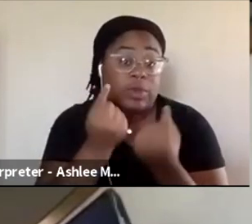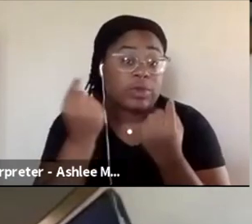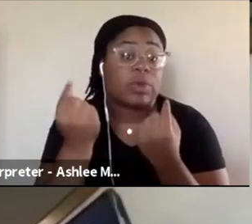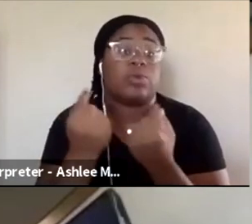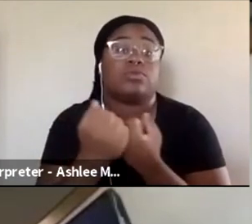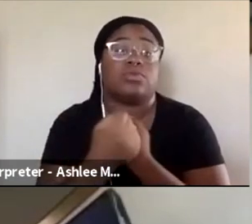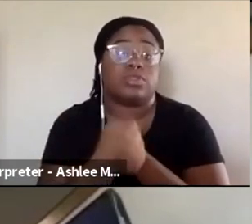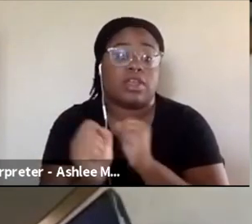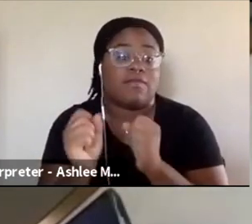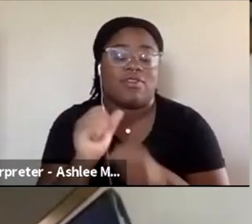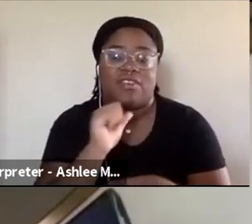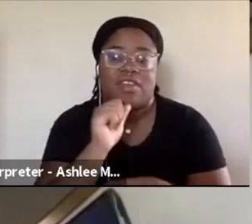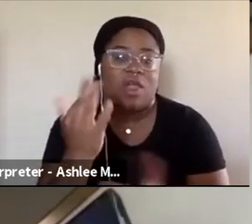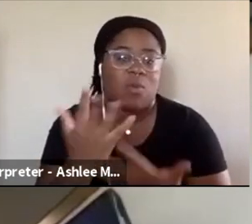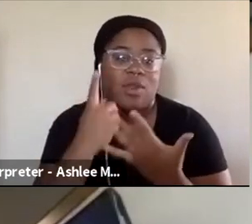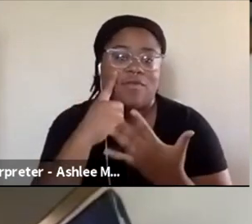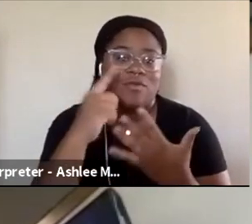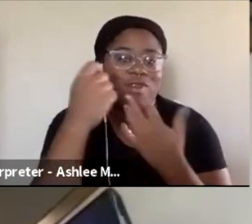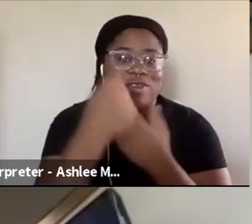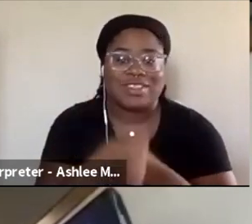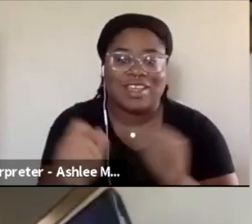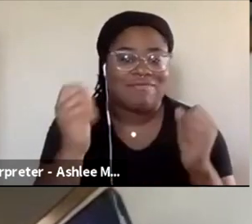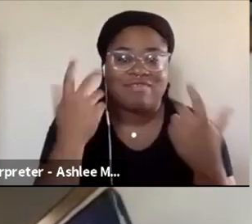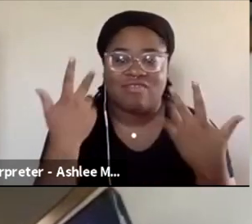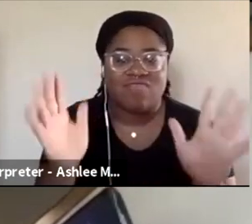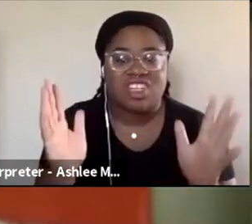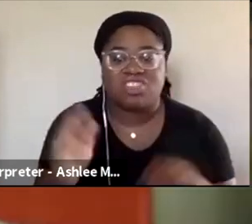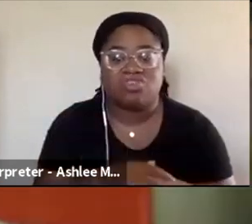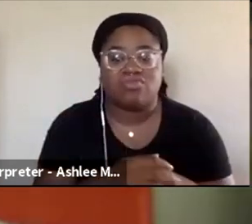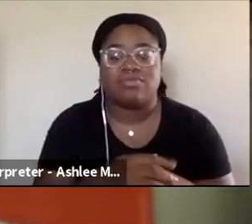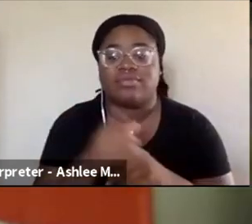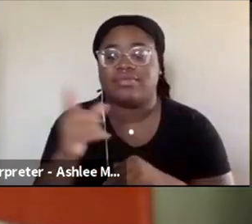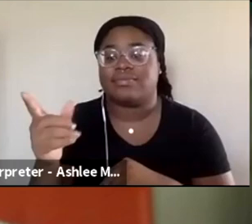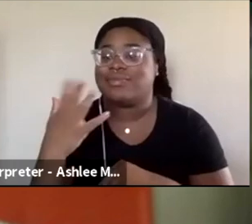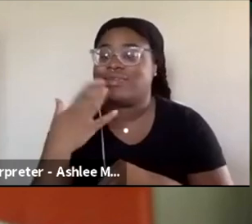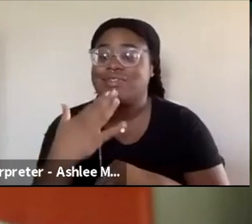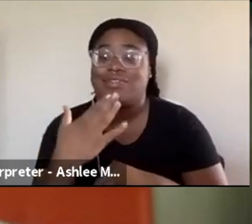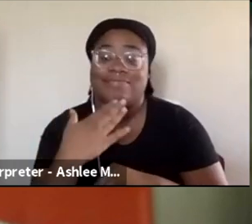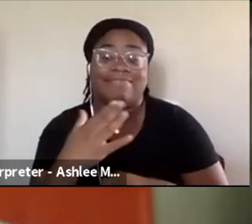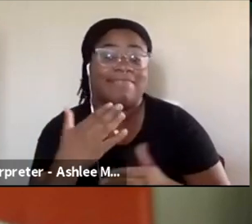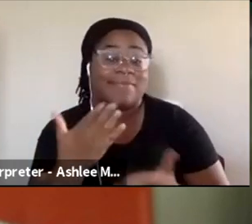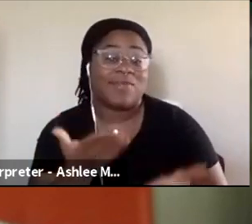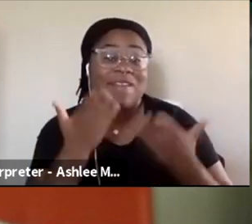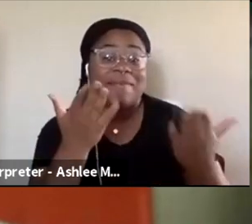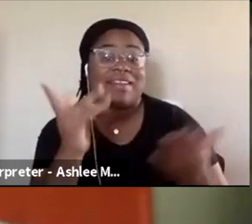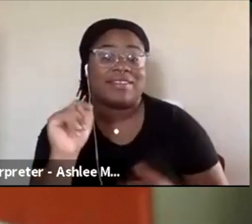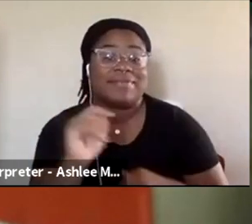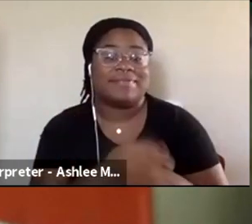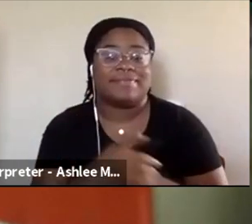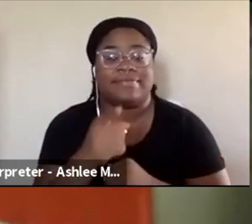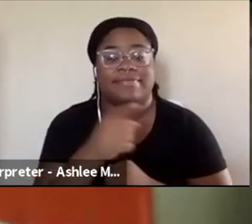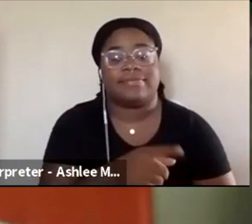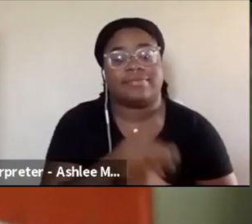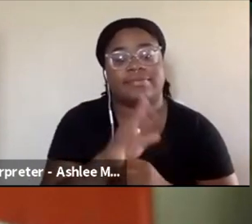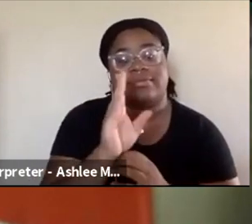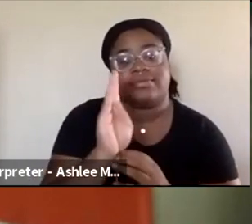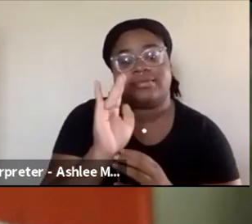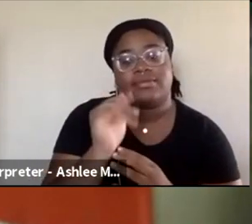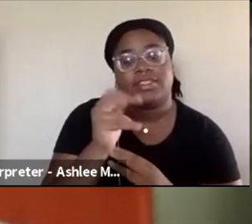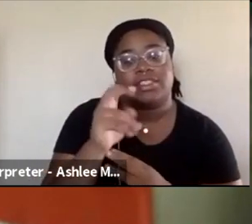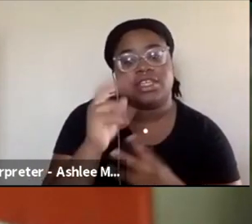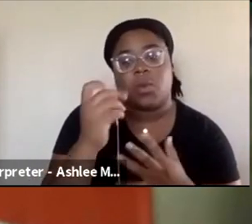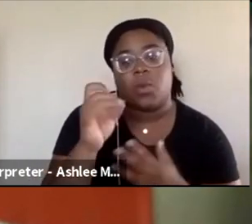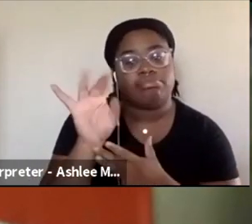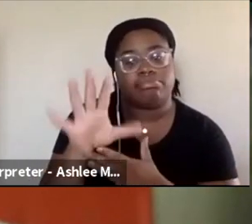You know, they're not waiting for anybody to come and save them. They've done it themselves. Yeah, it's really good. I highly recommend it. Bijan, what do you want to plug?